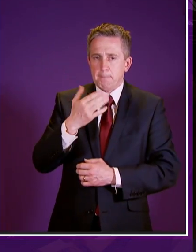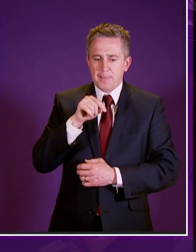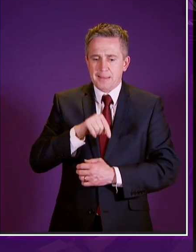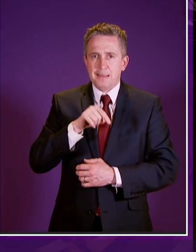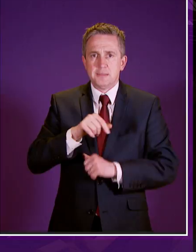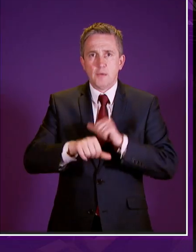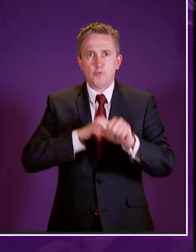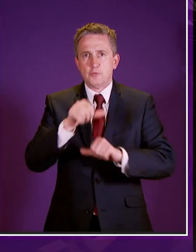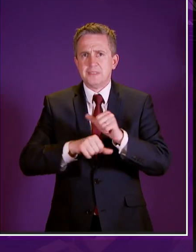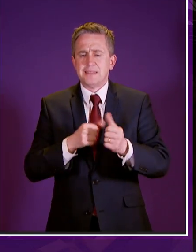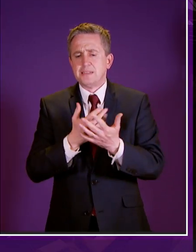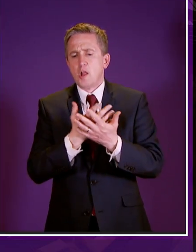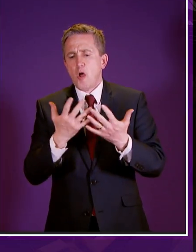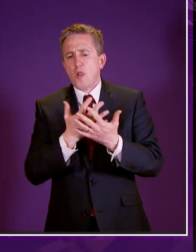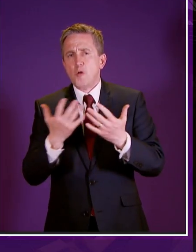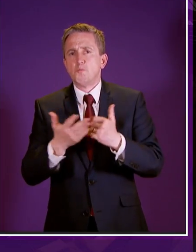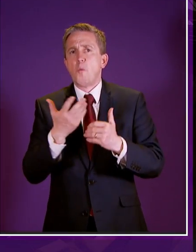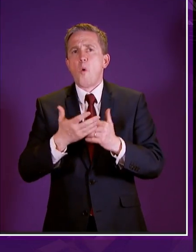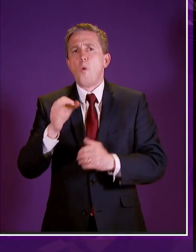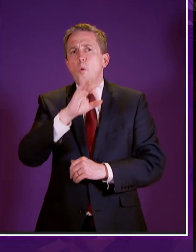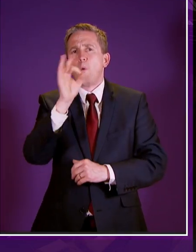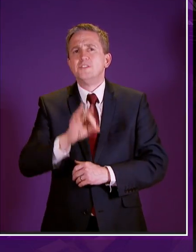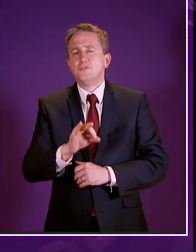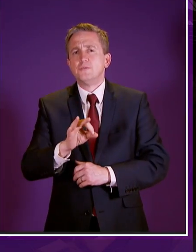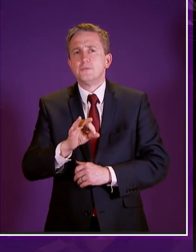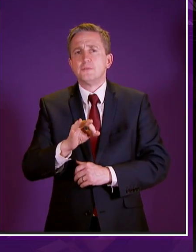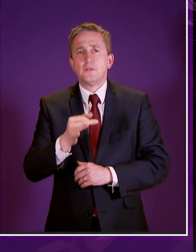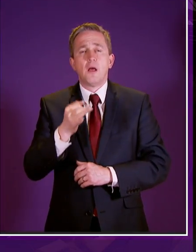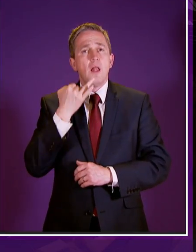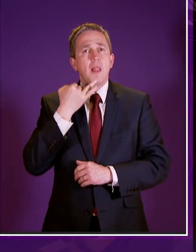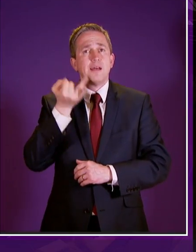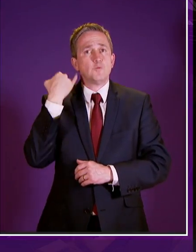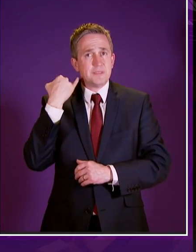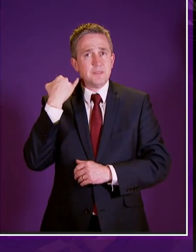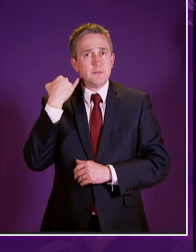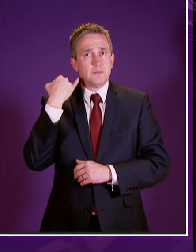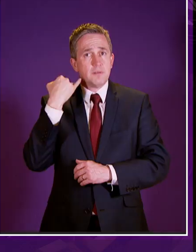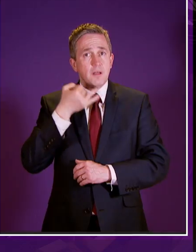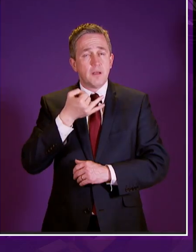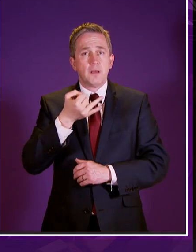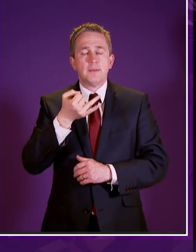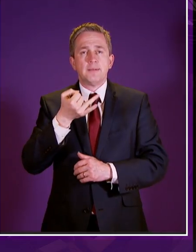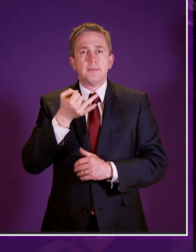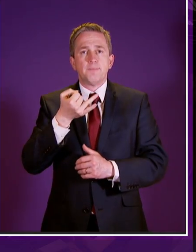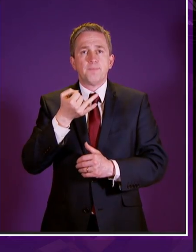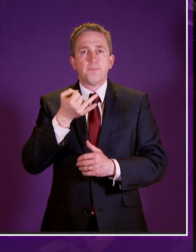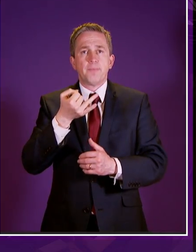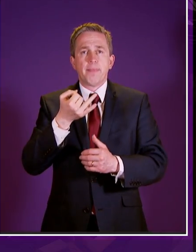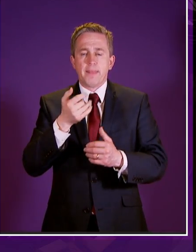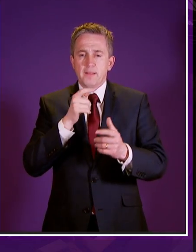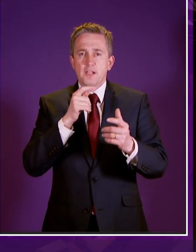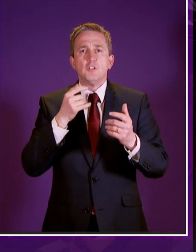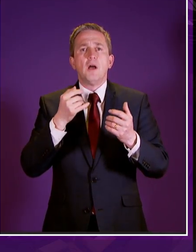process full of questions last week's change on the definition of